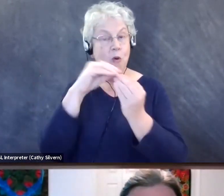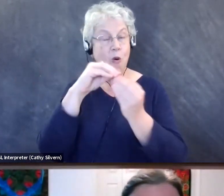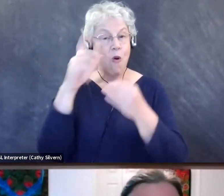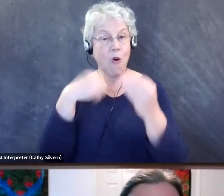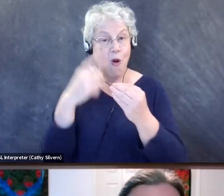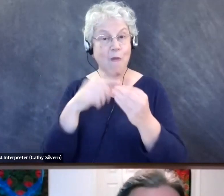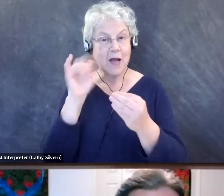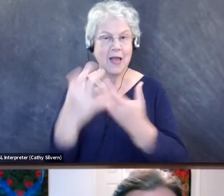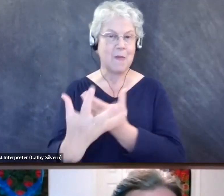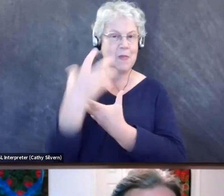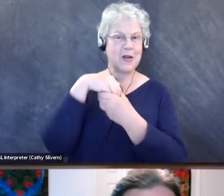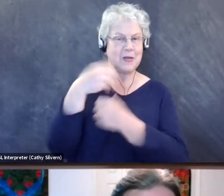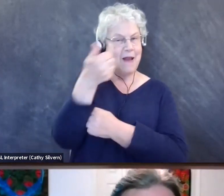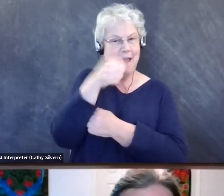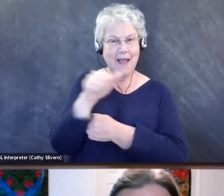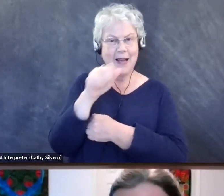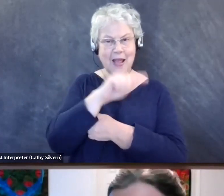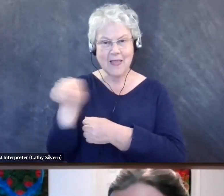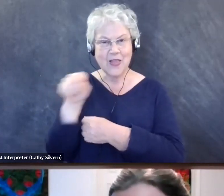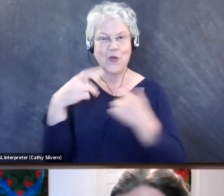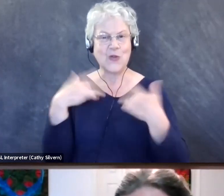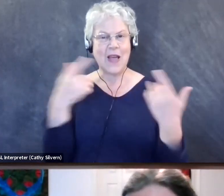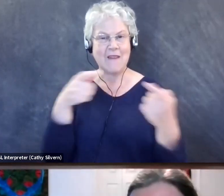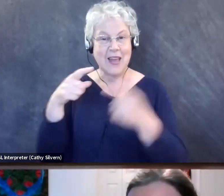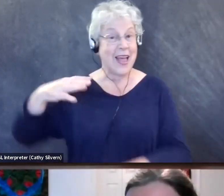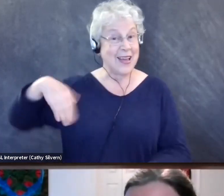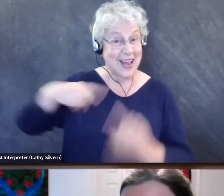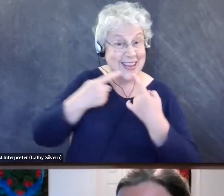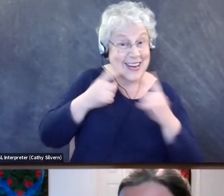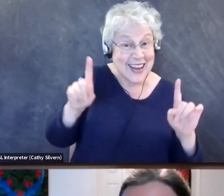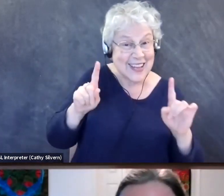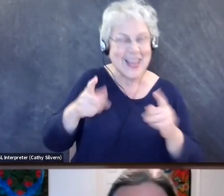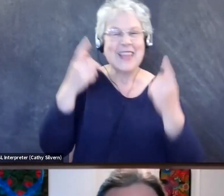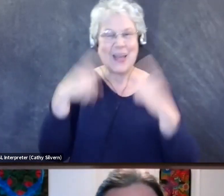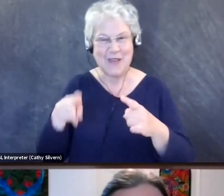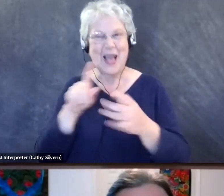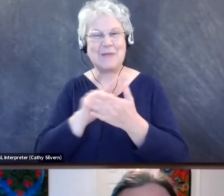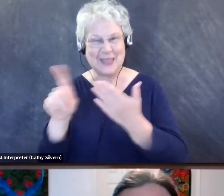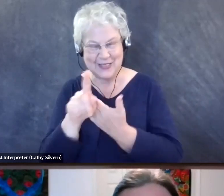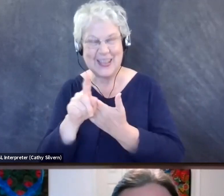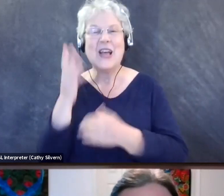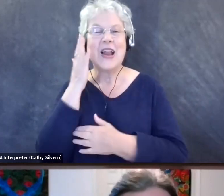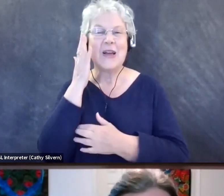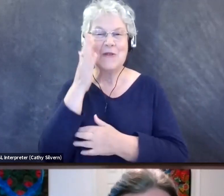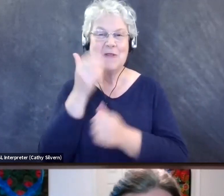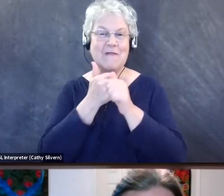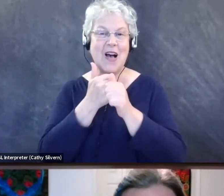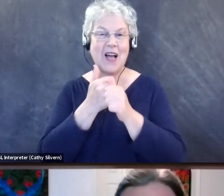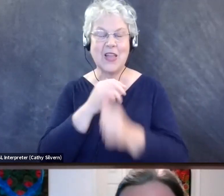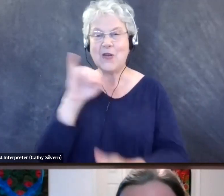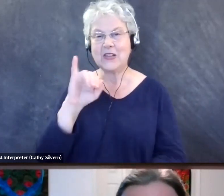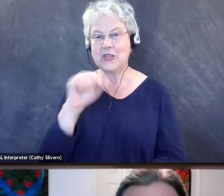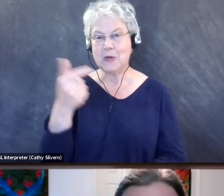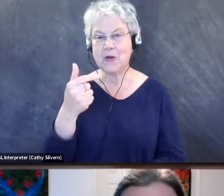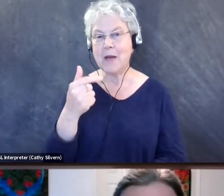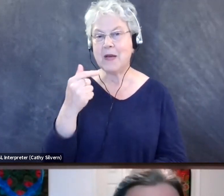participating in any of those events, they haven't been announced yet, that's coming next week. Please follow us on Instagram, Facebook or